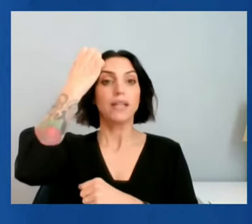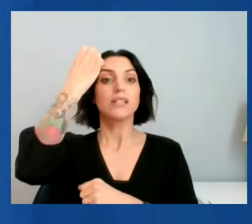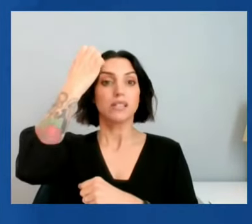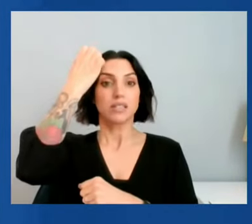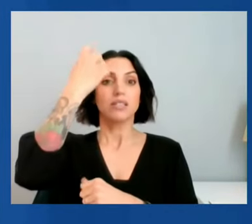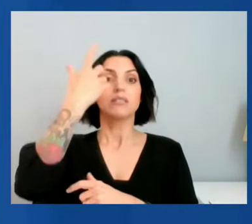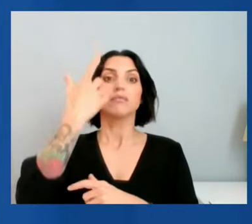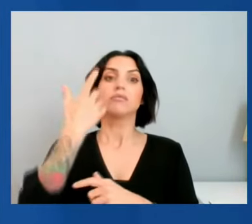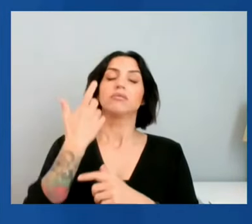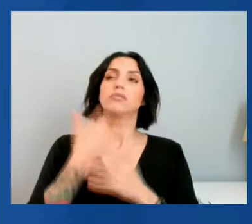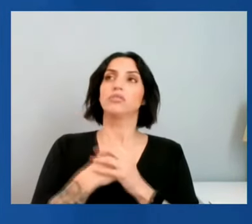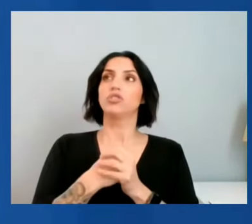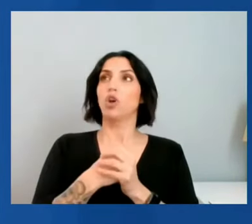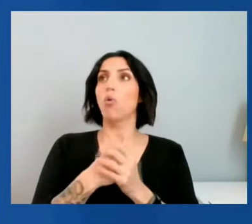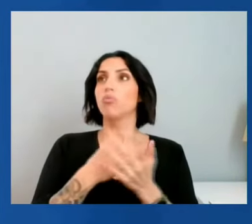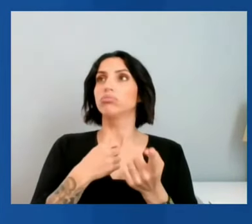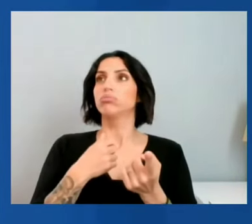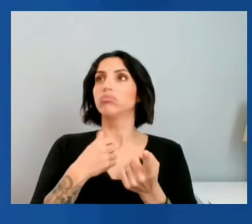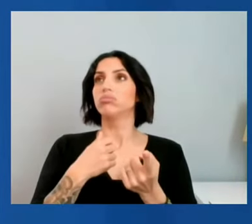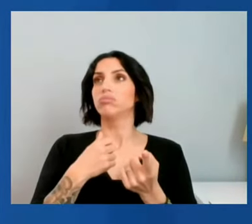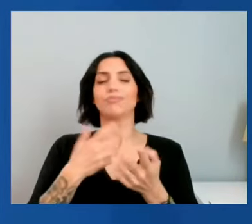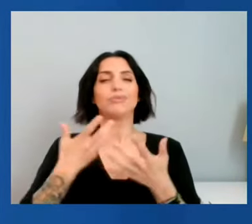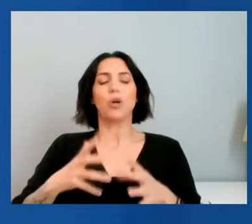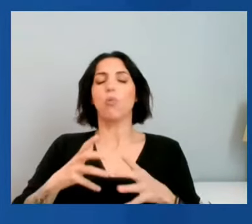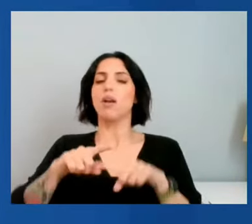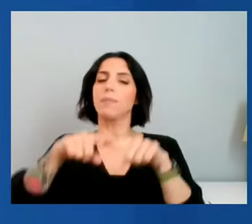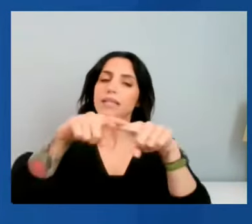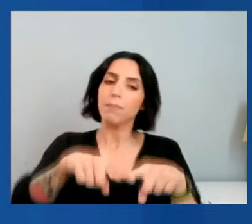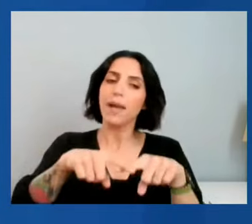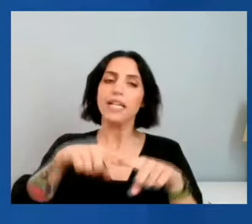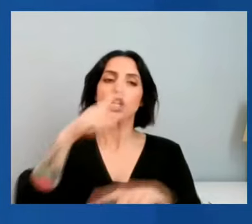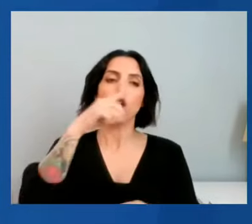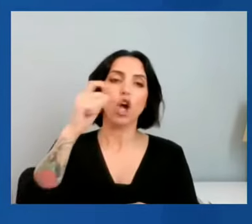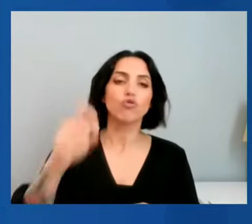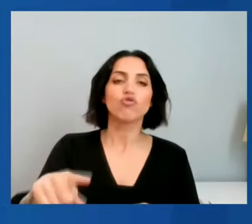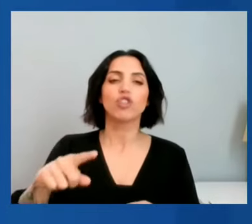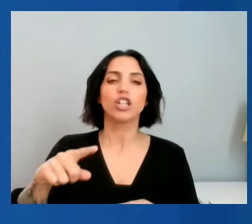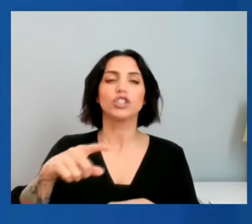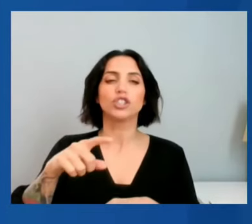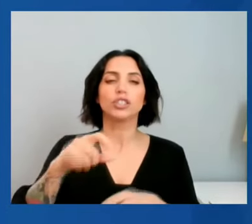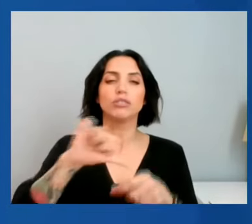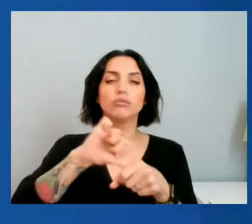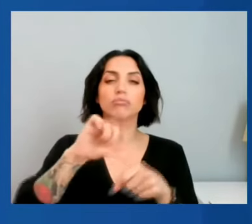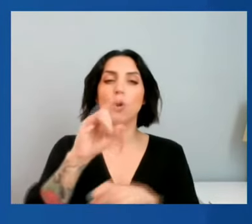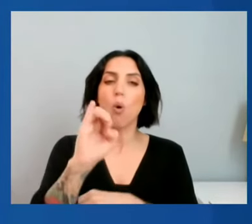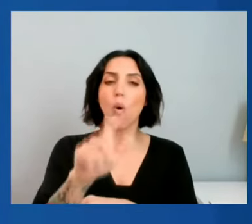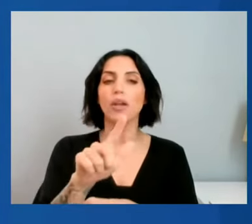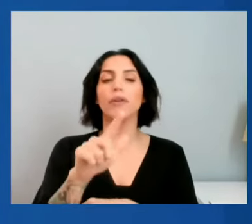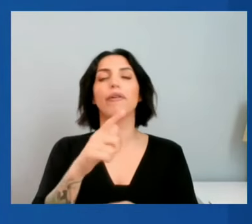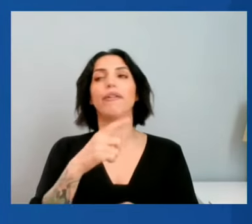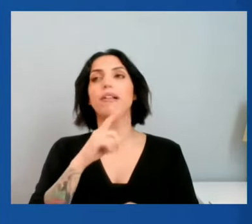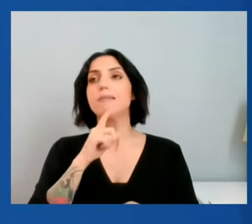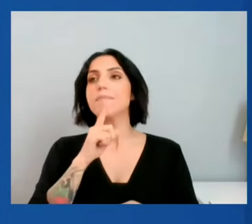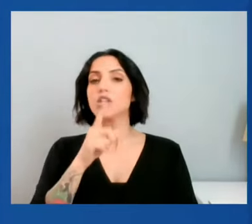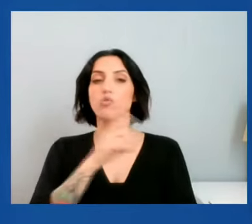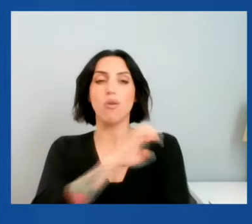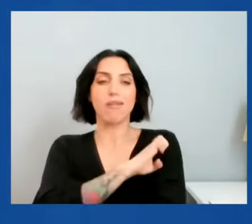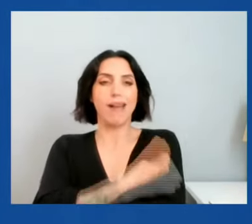dependence on Russian oil and to make energy supplies more secure.